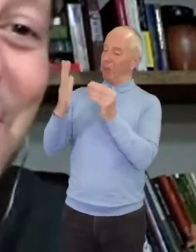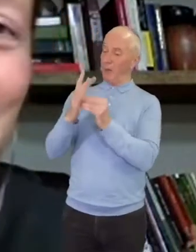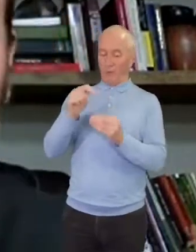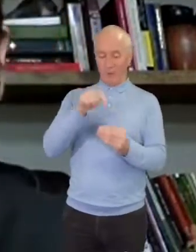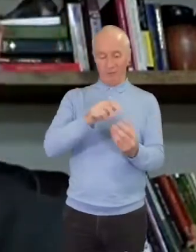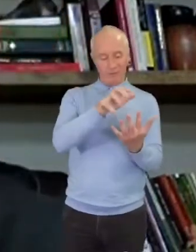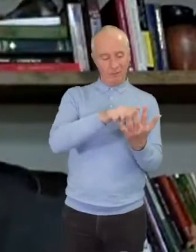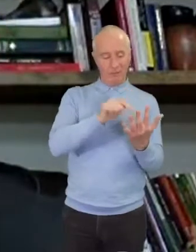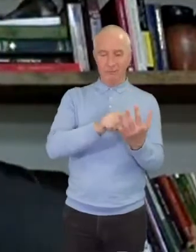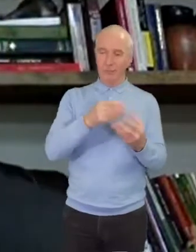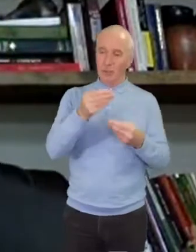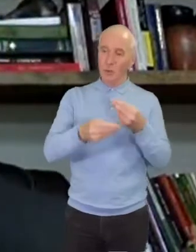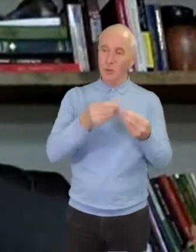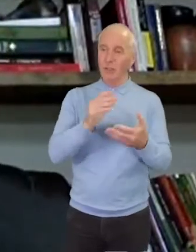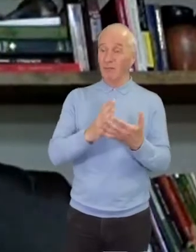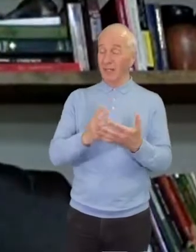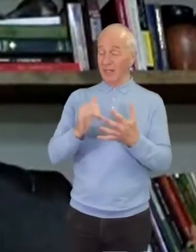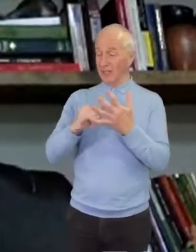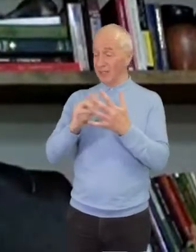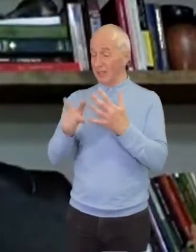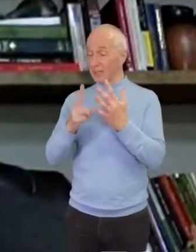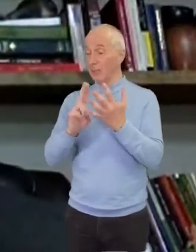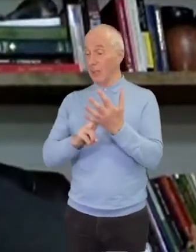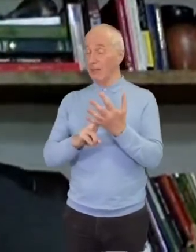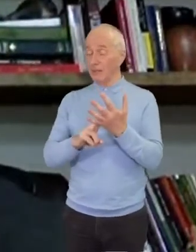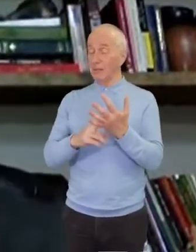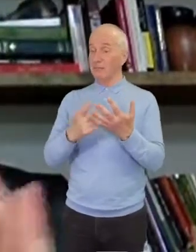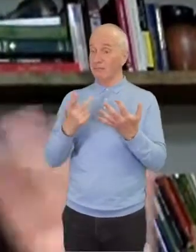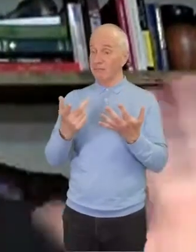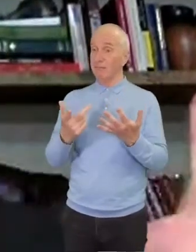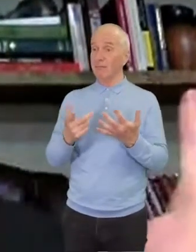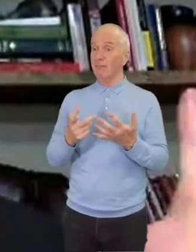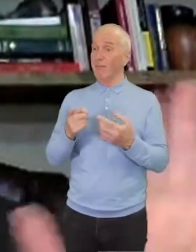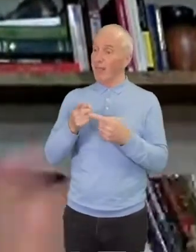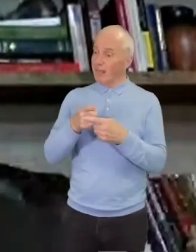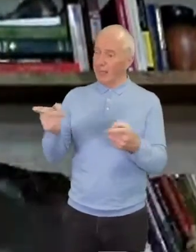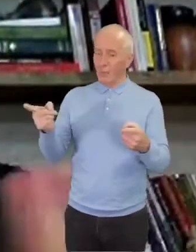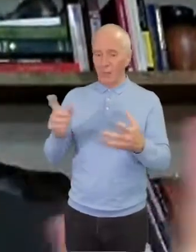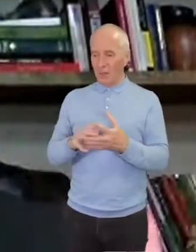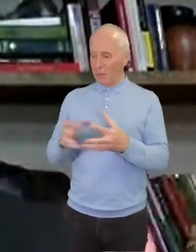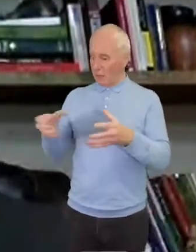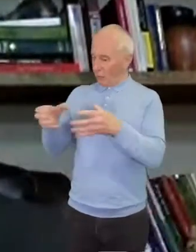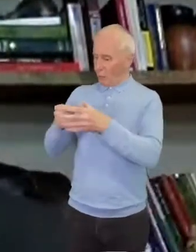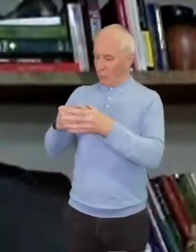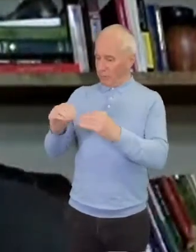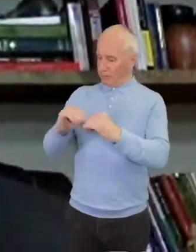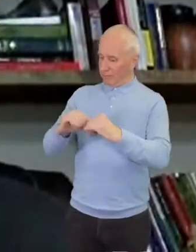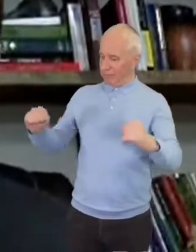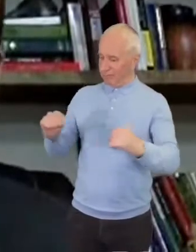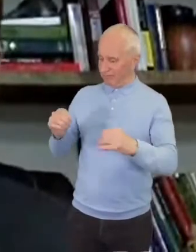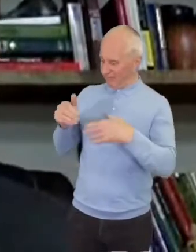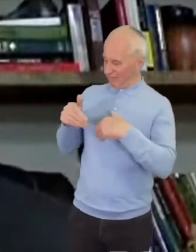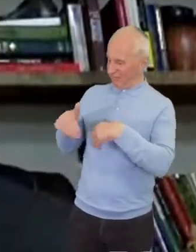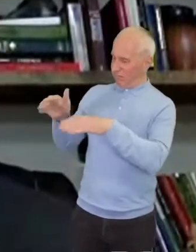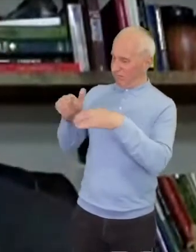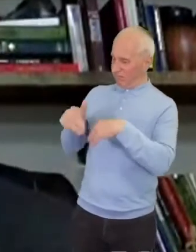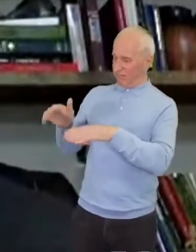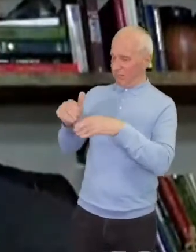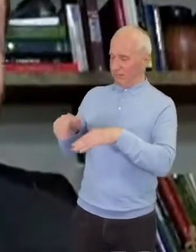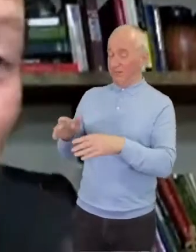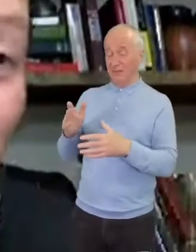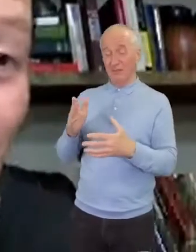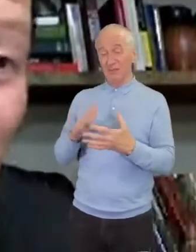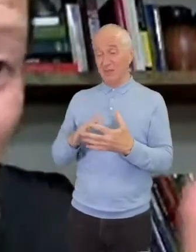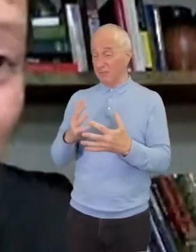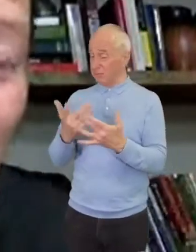scandalous hero, because the Samaritans, they were ostracized, shunned in so many ways